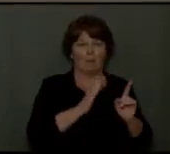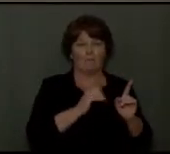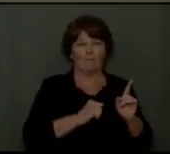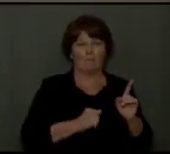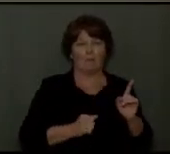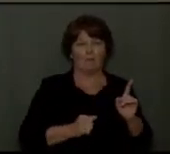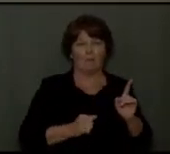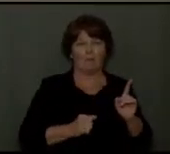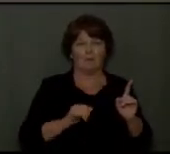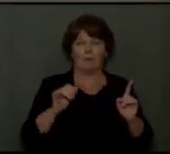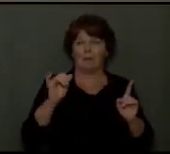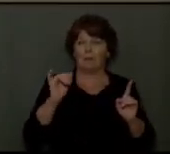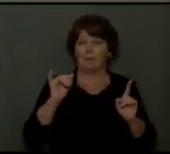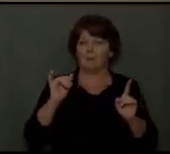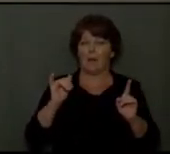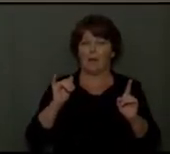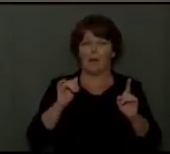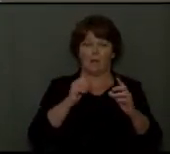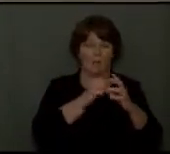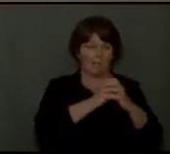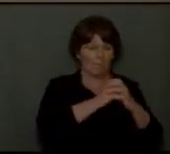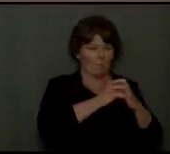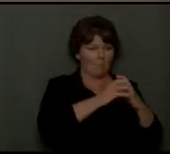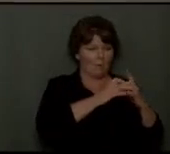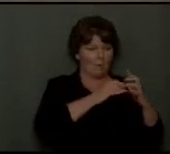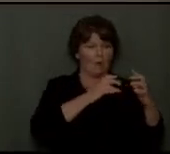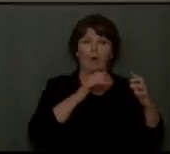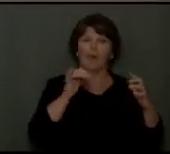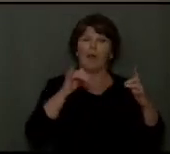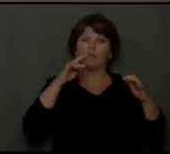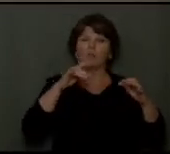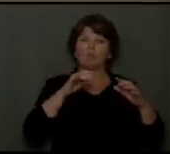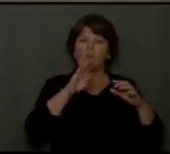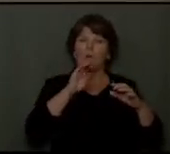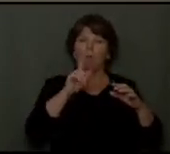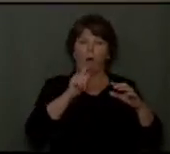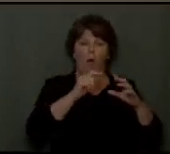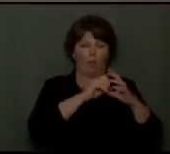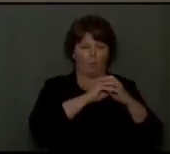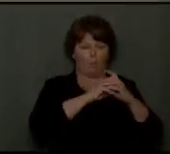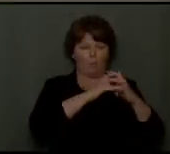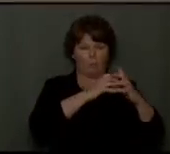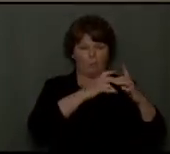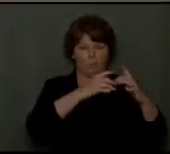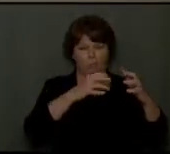It's like the proverbial snowball that started rolling down the hill until it became an avalanche.